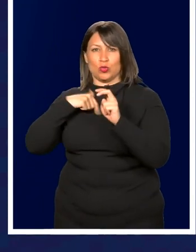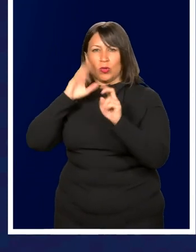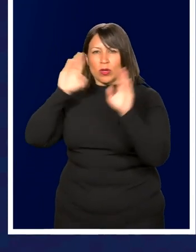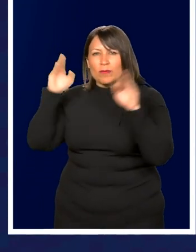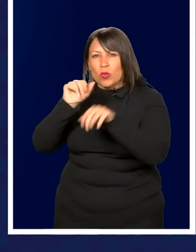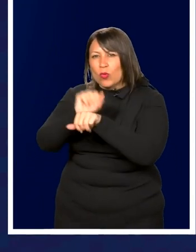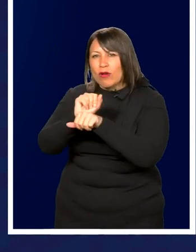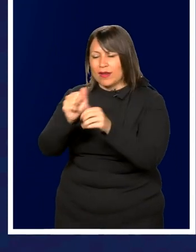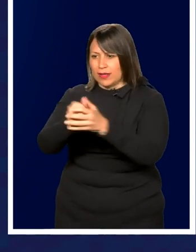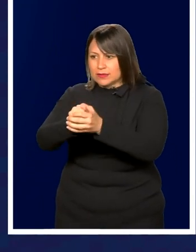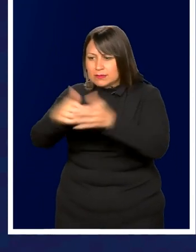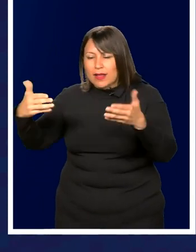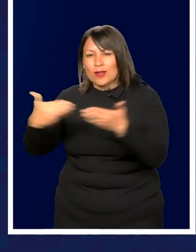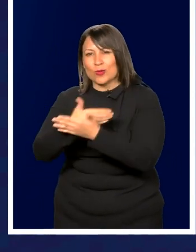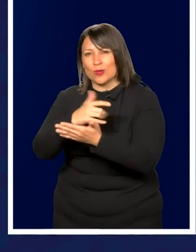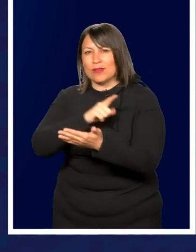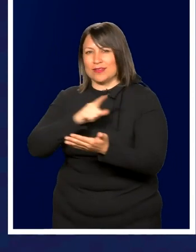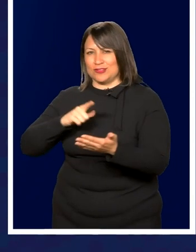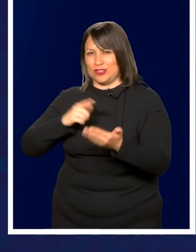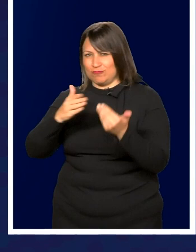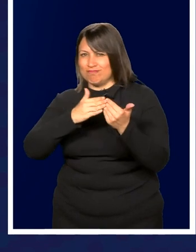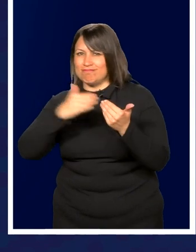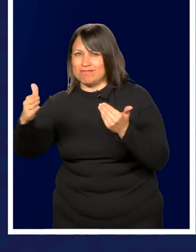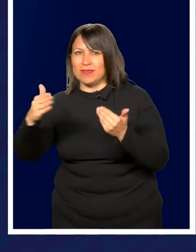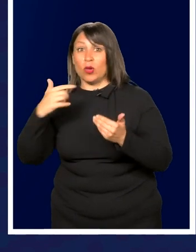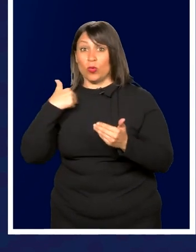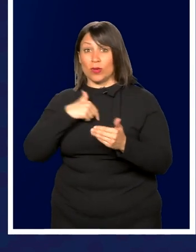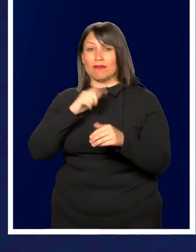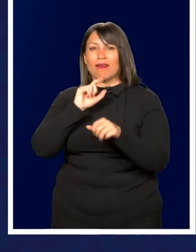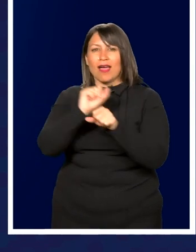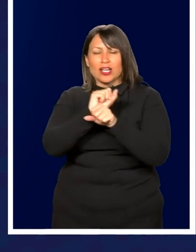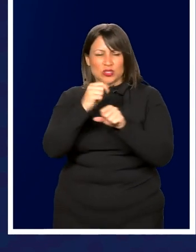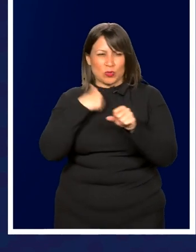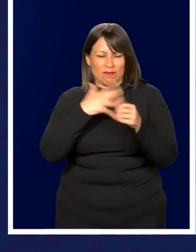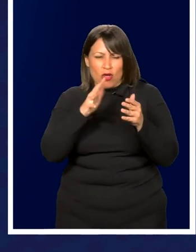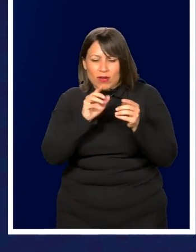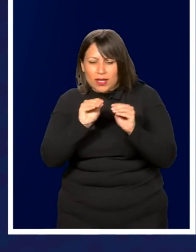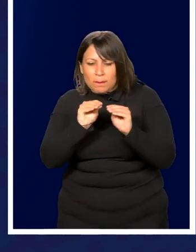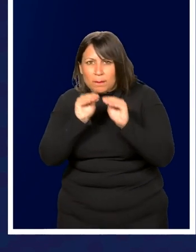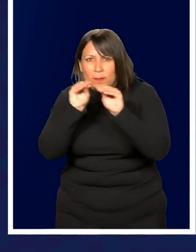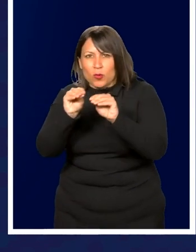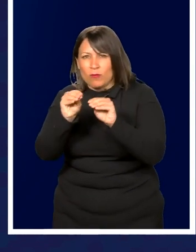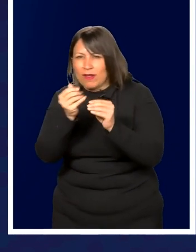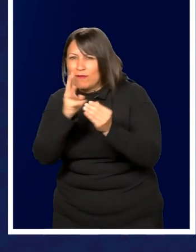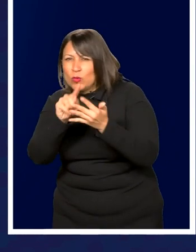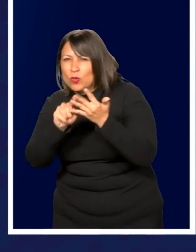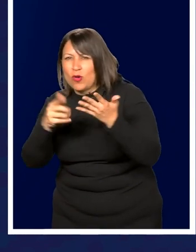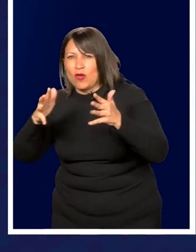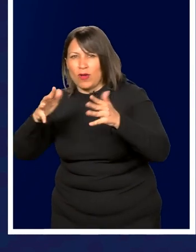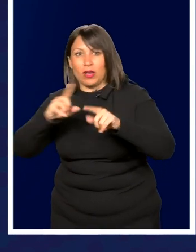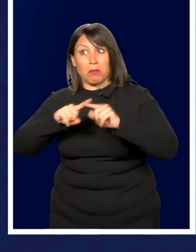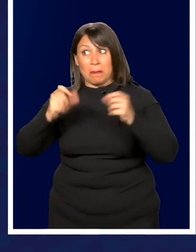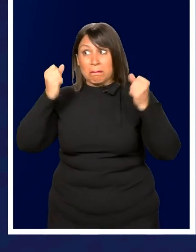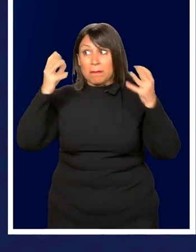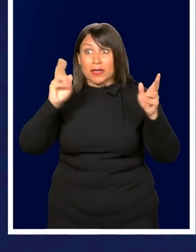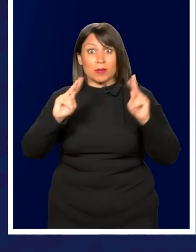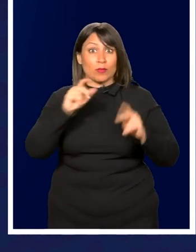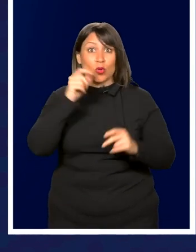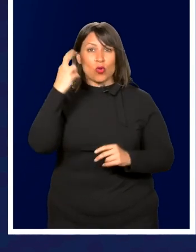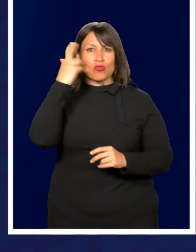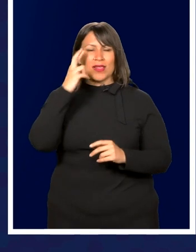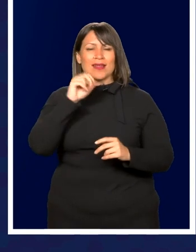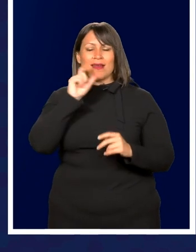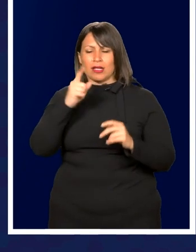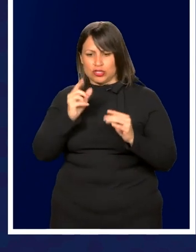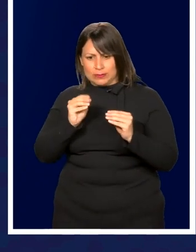on, expanding some new legislation moving forward. We actually have moved a few pieces already, but what a lot of people don't